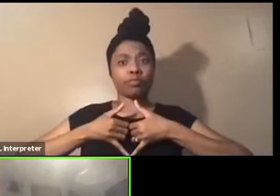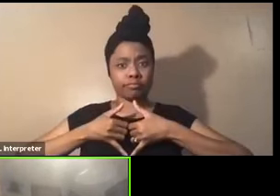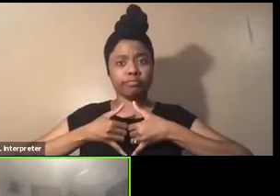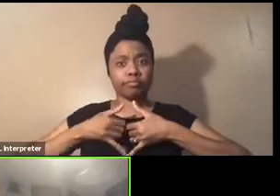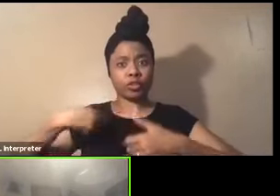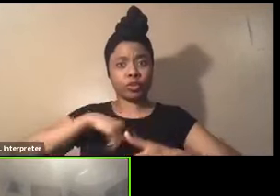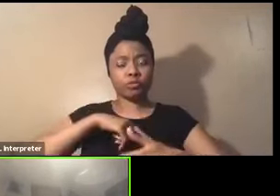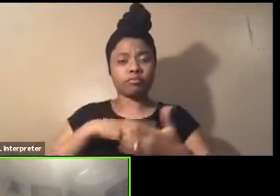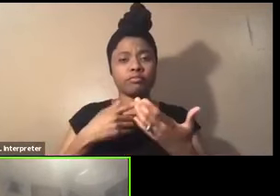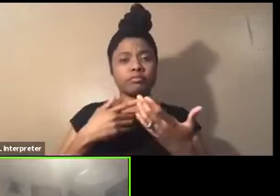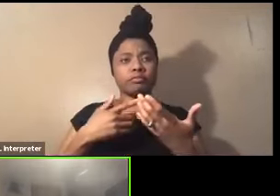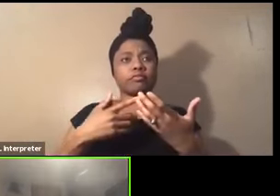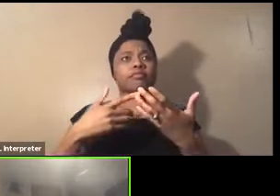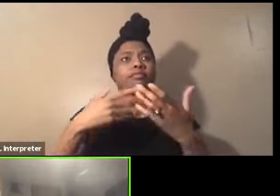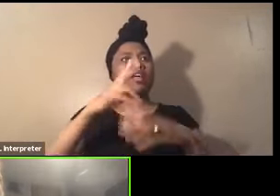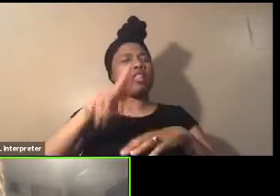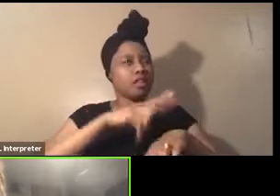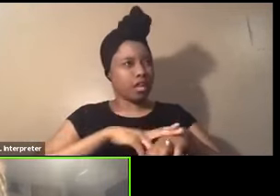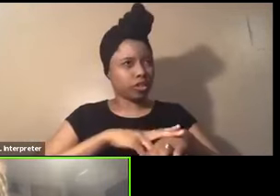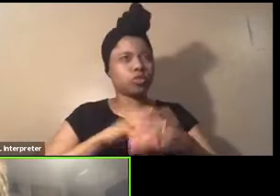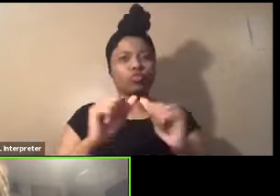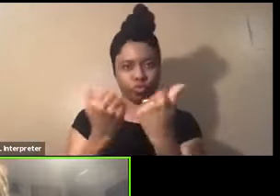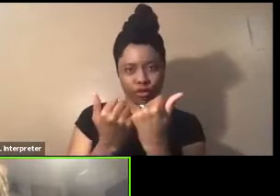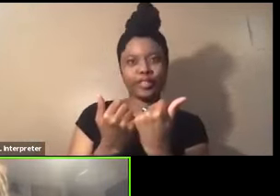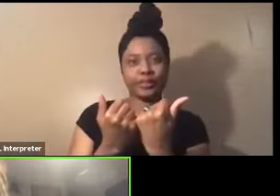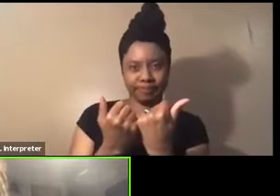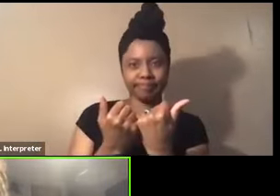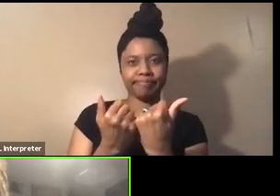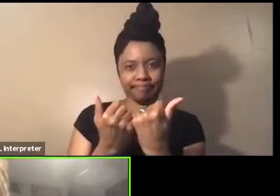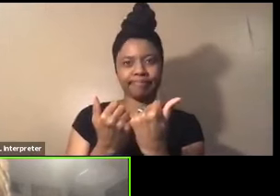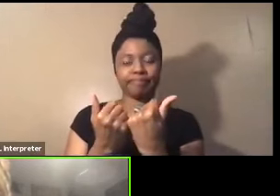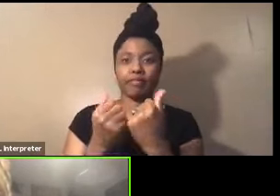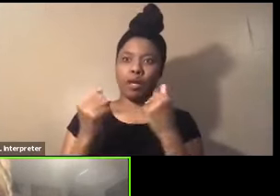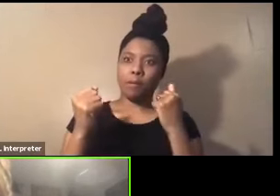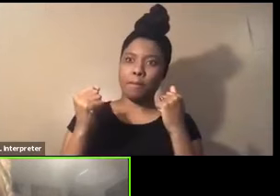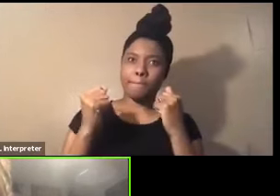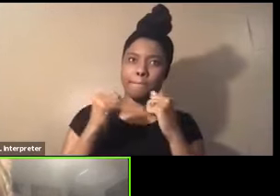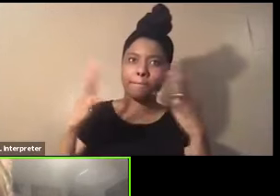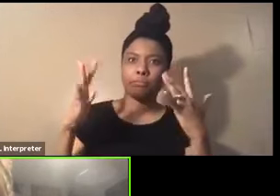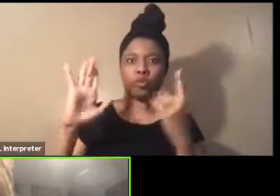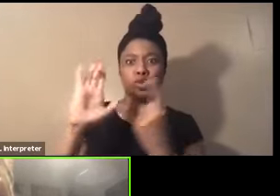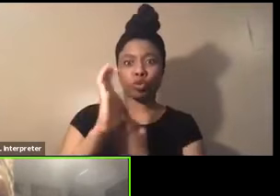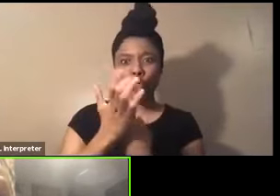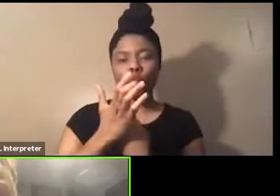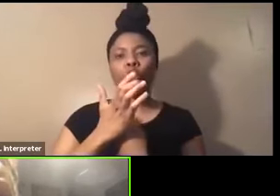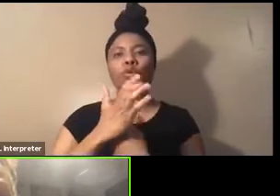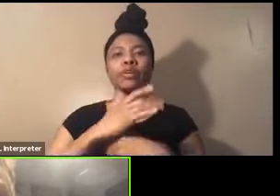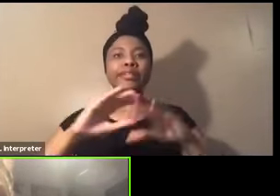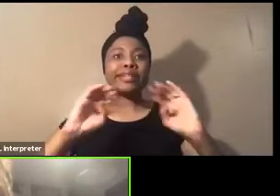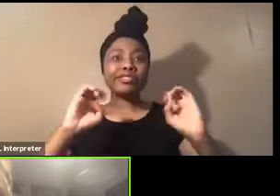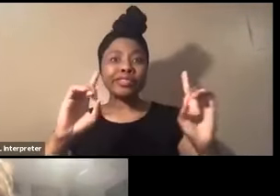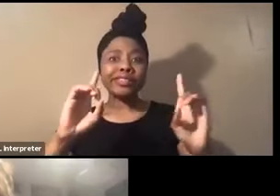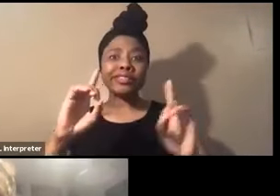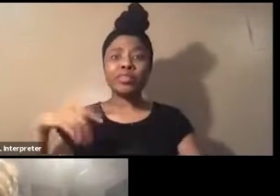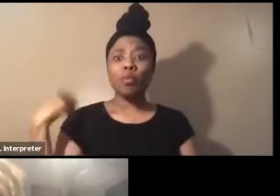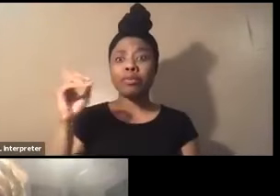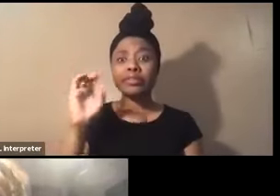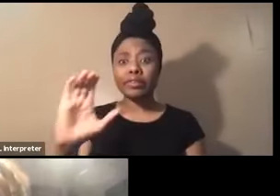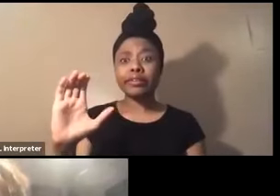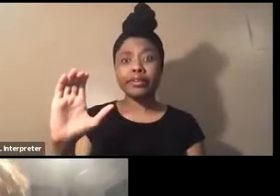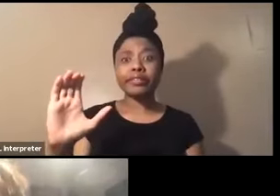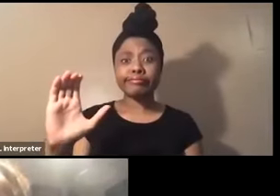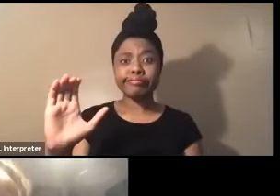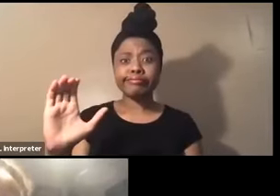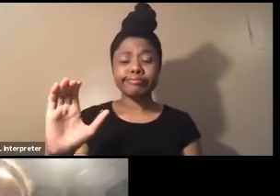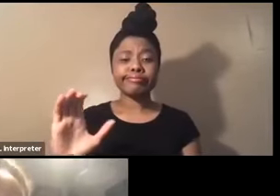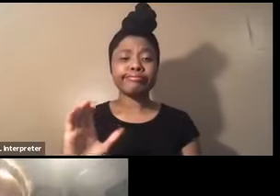uh, the National, uh, Association for Multicultural Education out of Washington, D.C. And I, I was